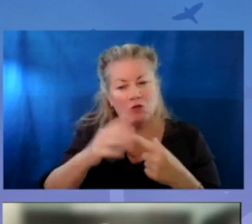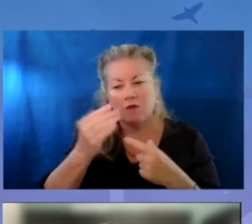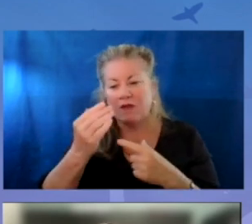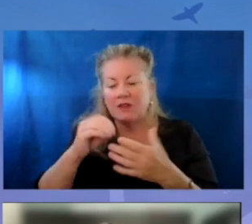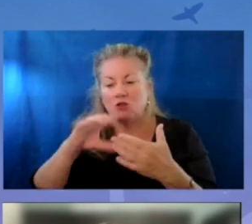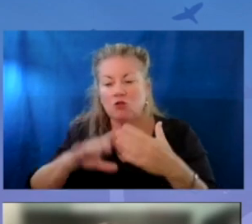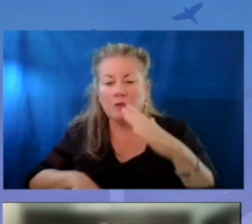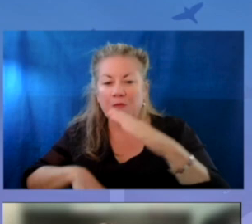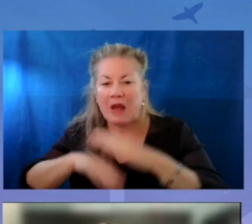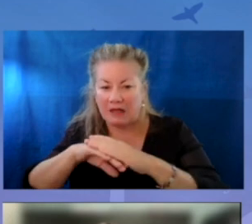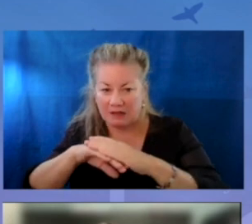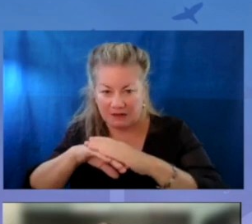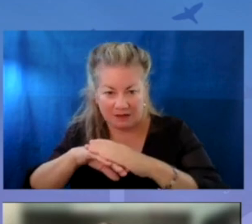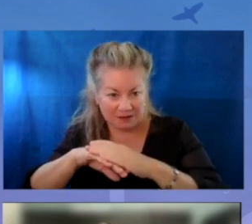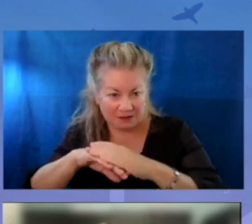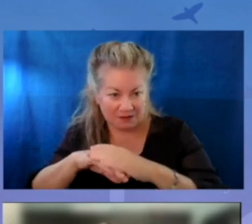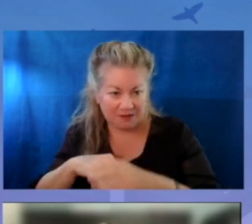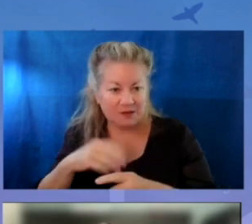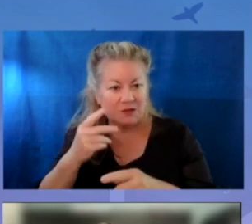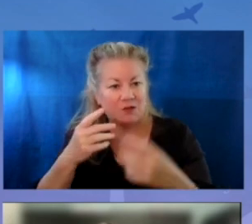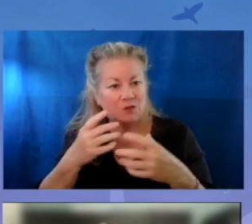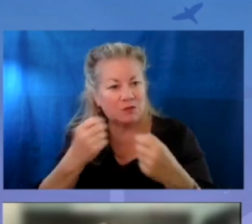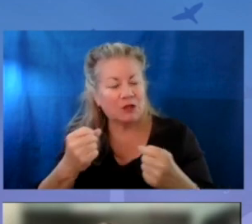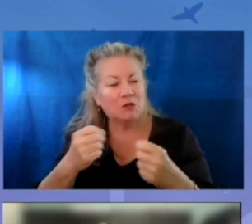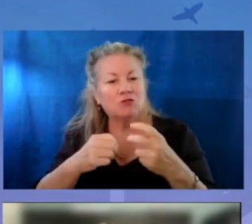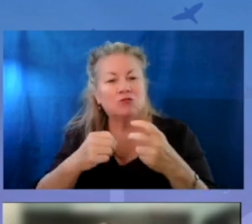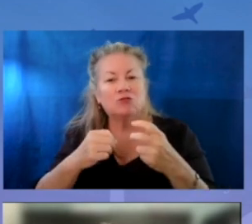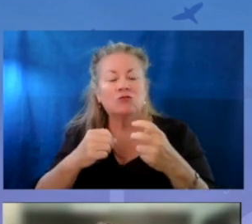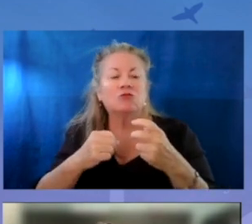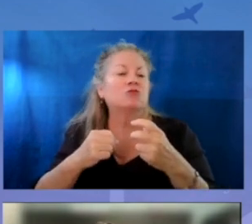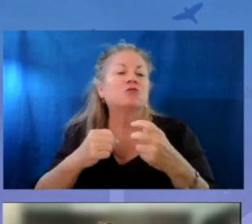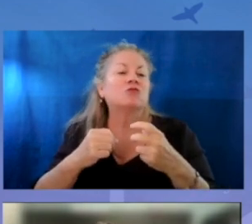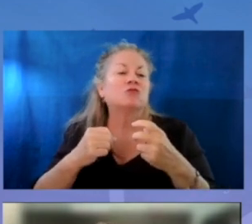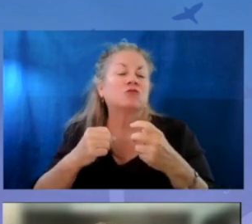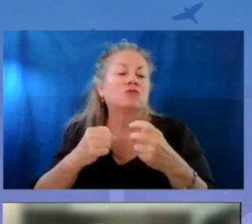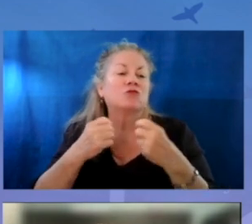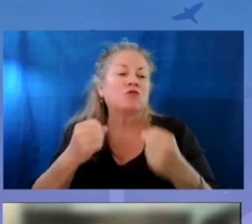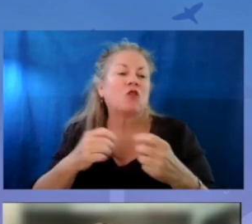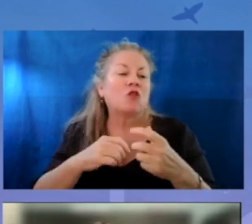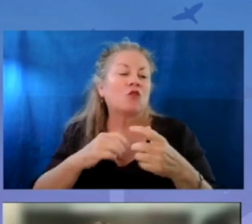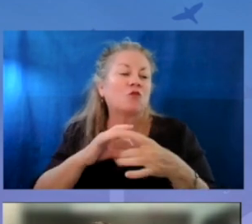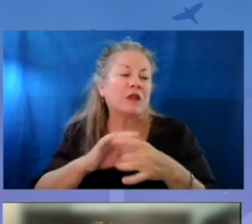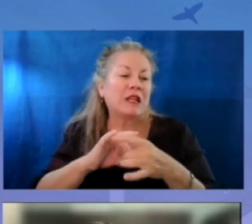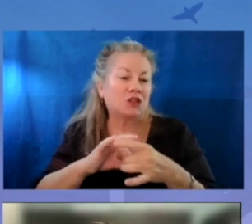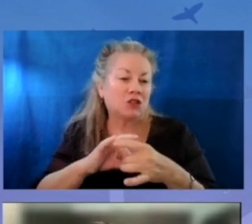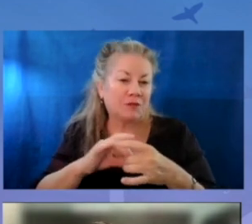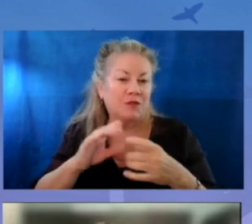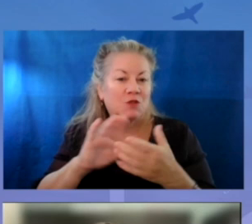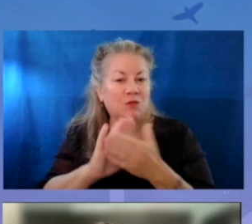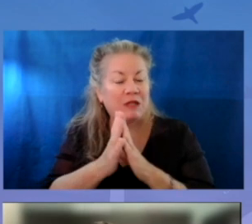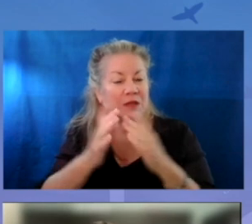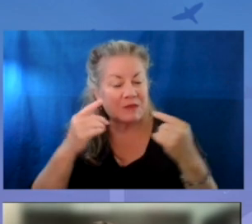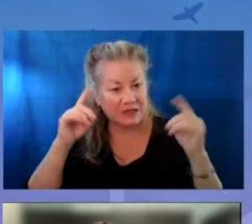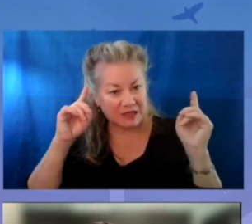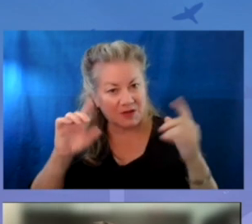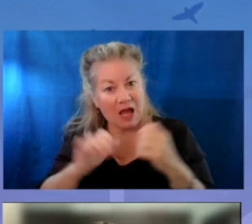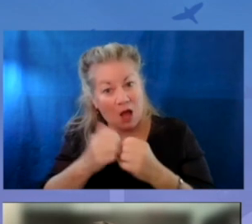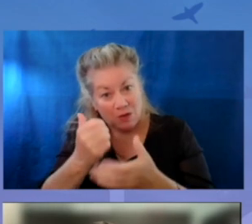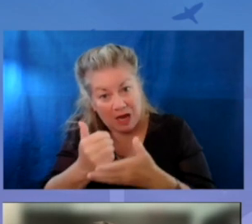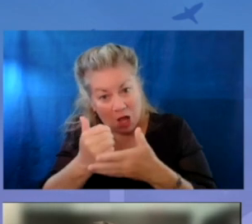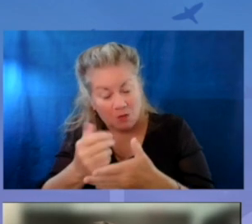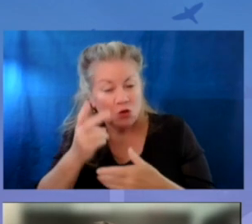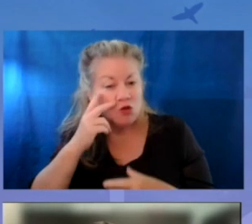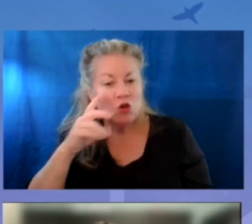that we know are super important to be successful. And then how has it helped?